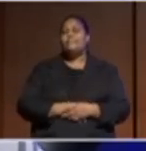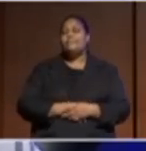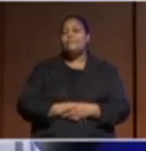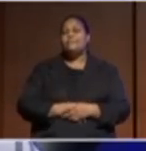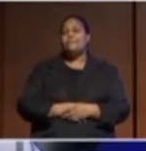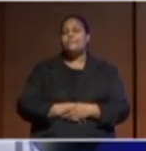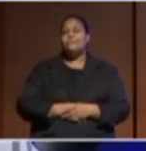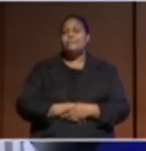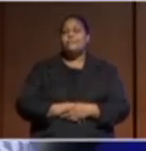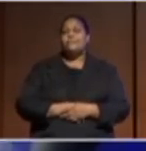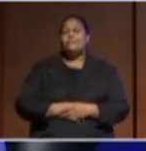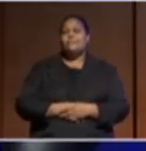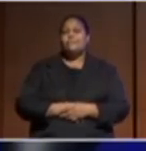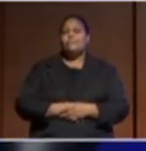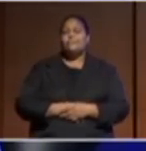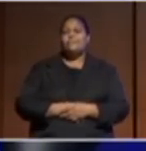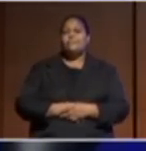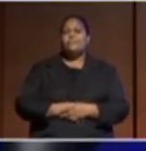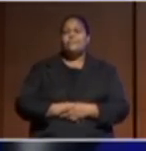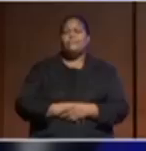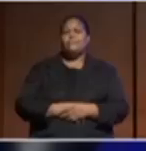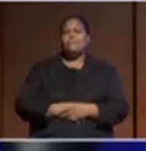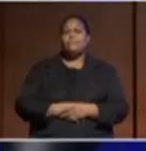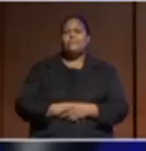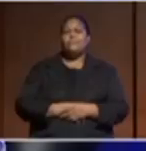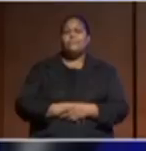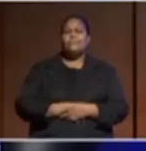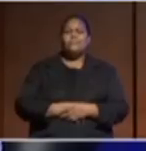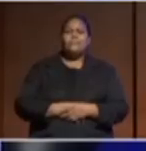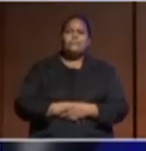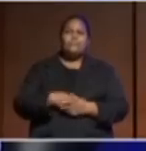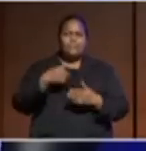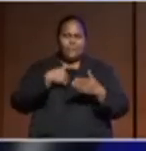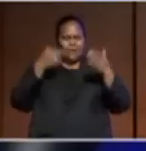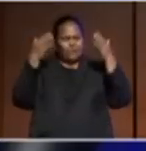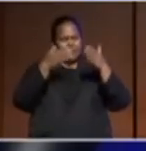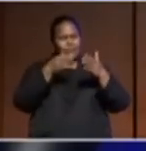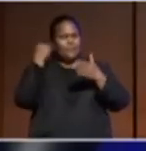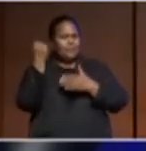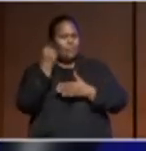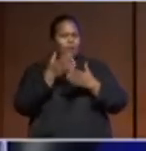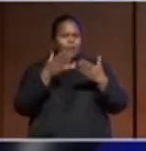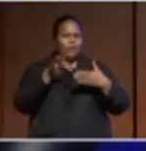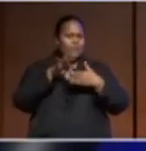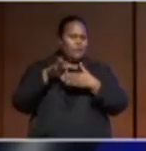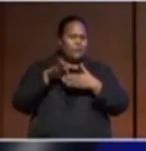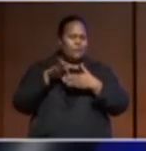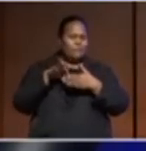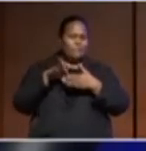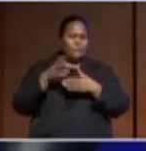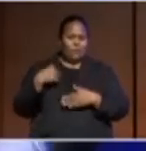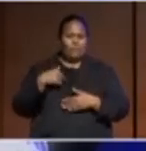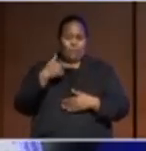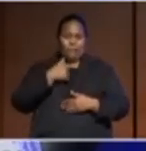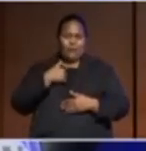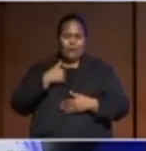a Samoan Matai, talking more about the particular leadership steps that has led me to sitting here